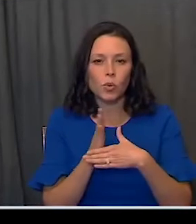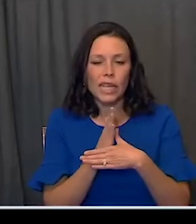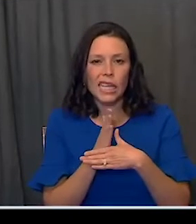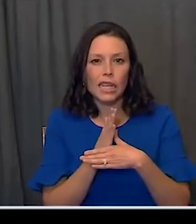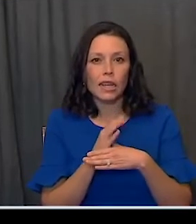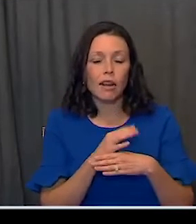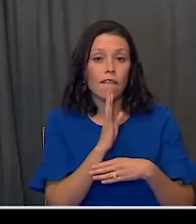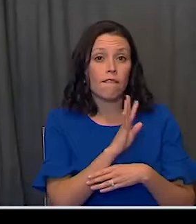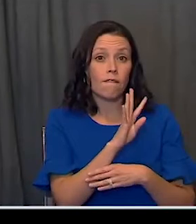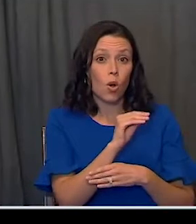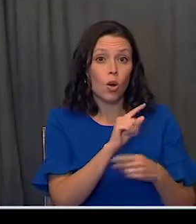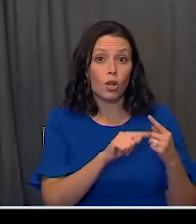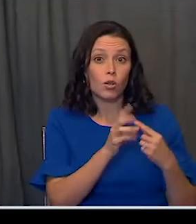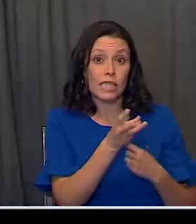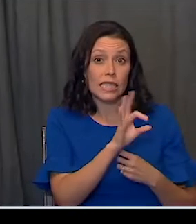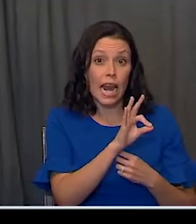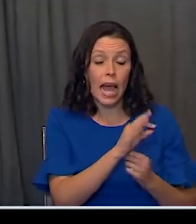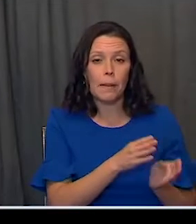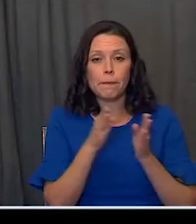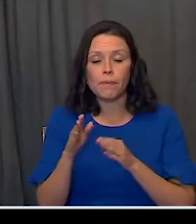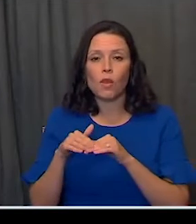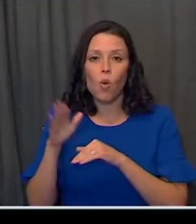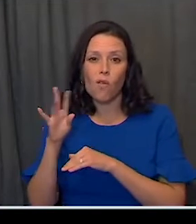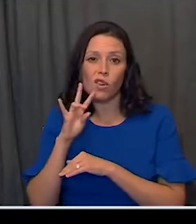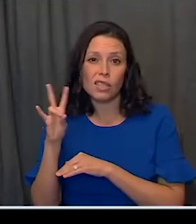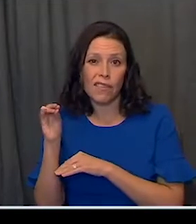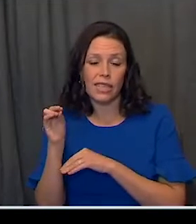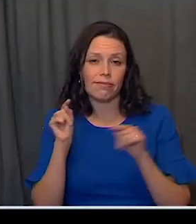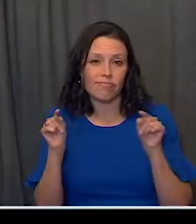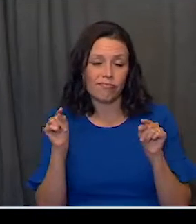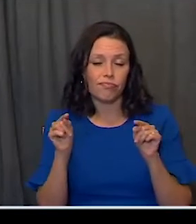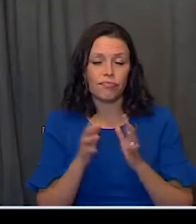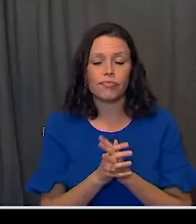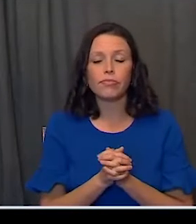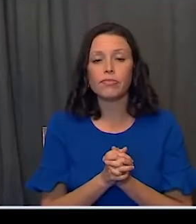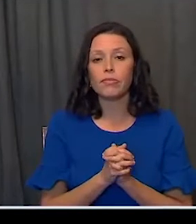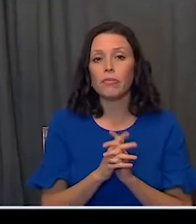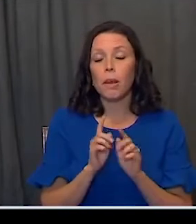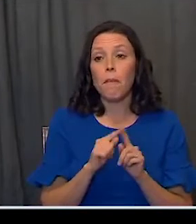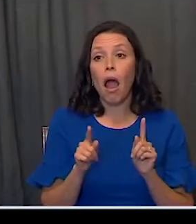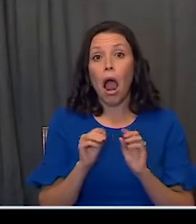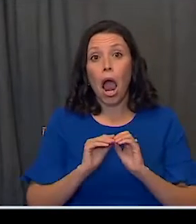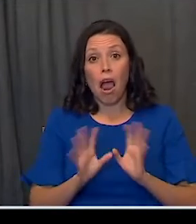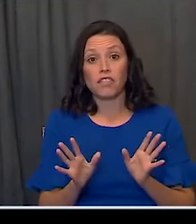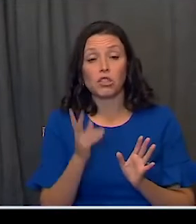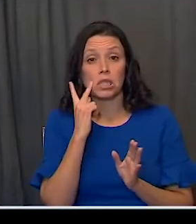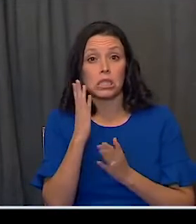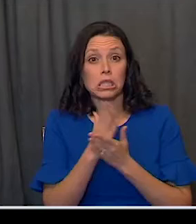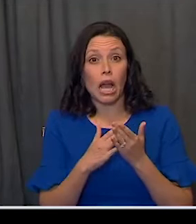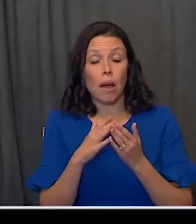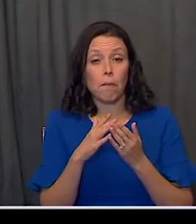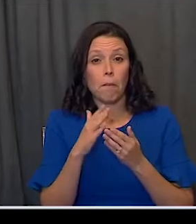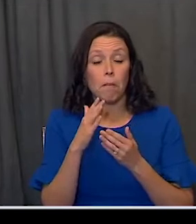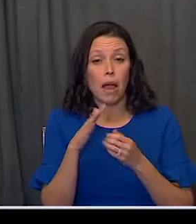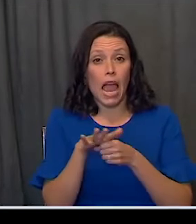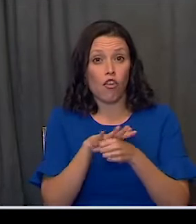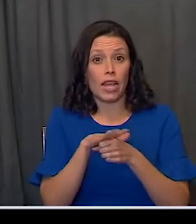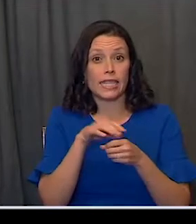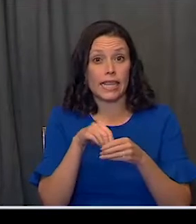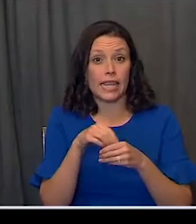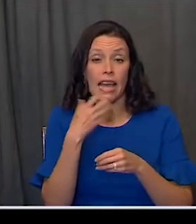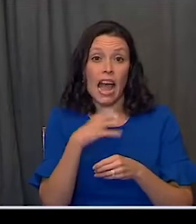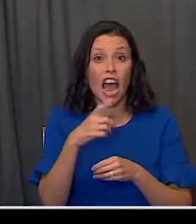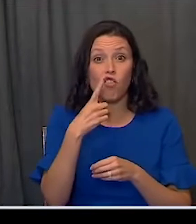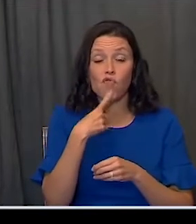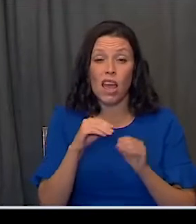between 40 and 69 and those over 70. But you can see that we have some areas of the country in the hot